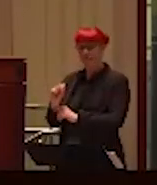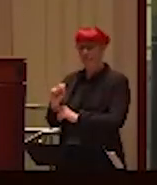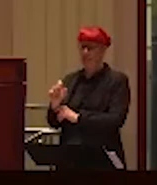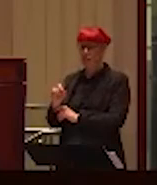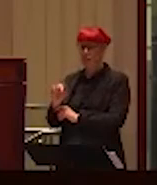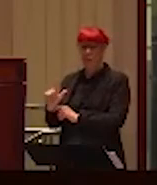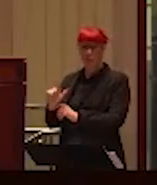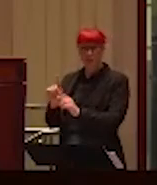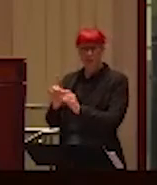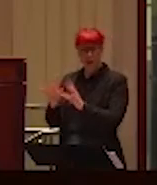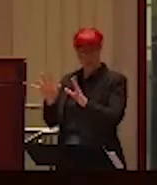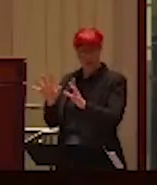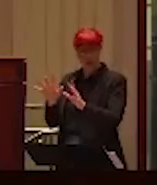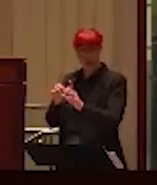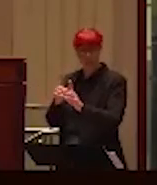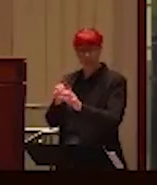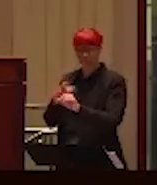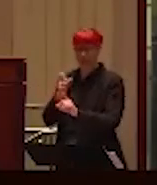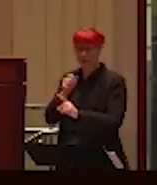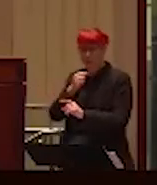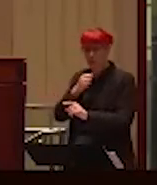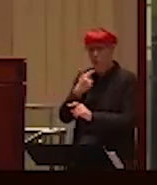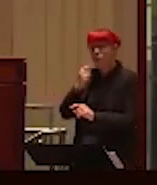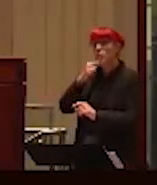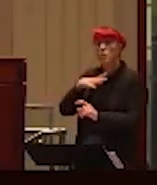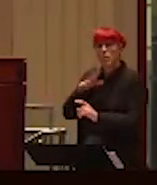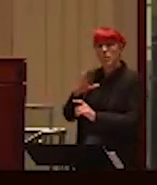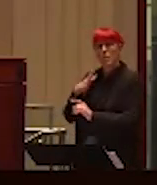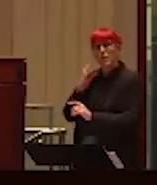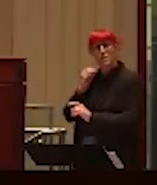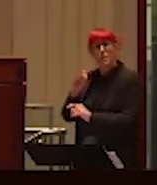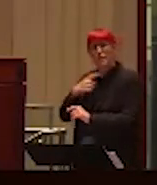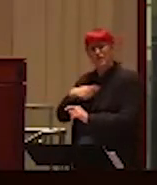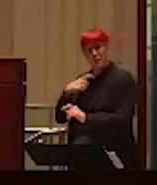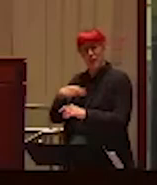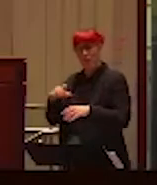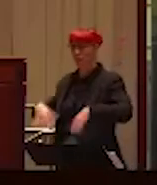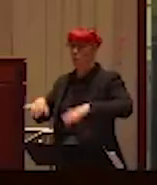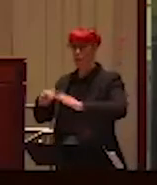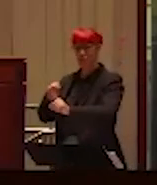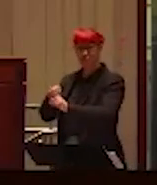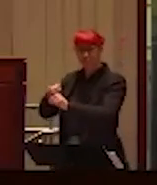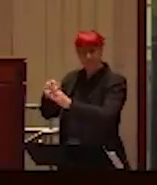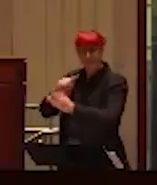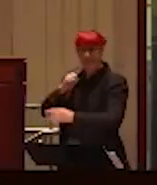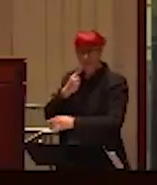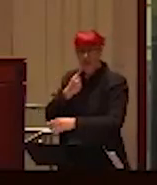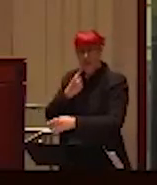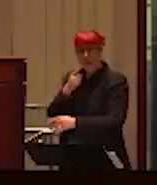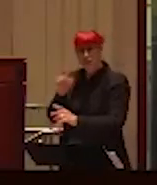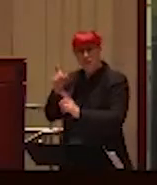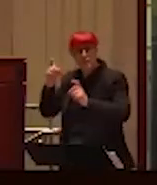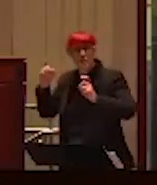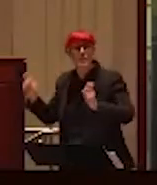of gender is so profound. You have boys talking about being forced to celebrate the